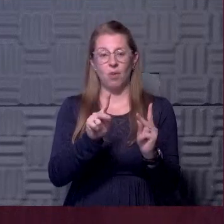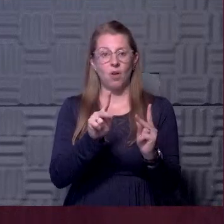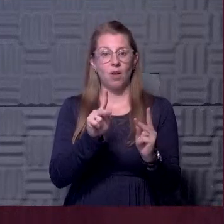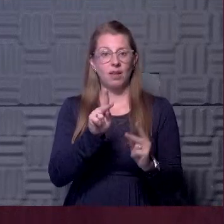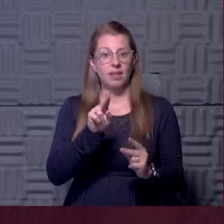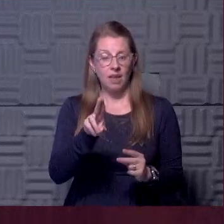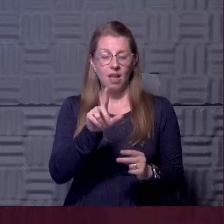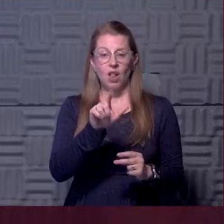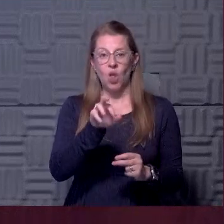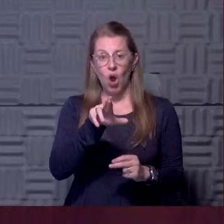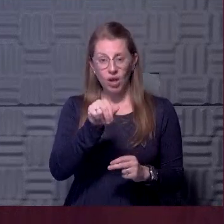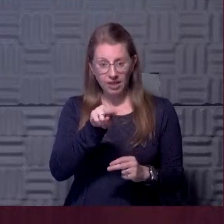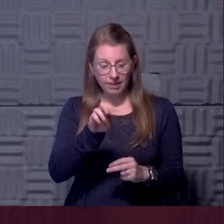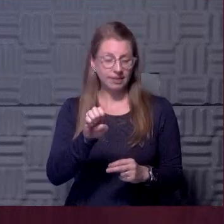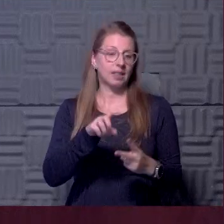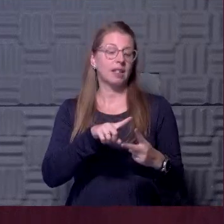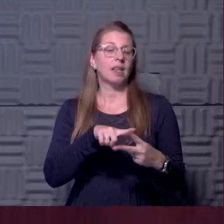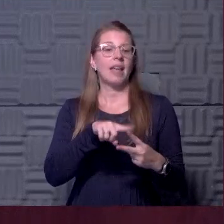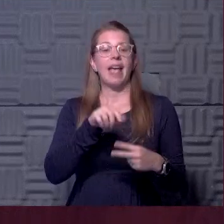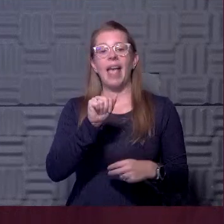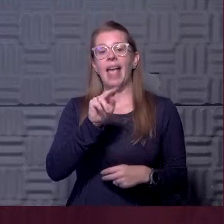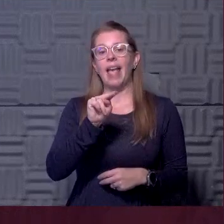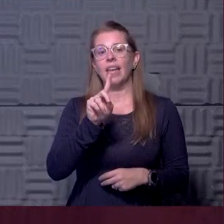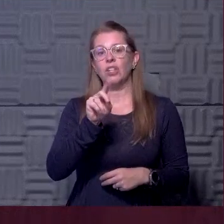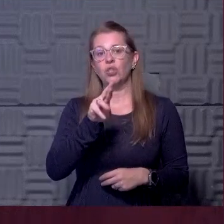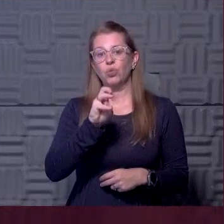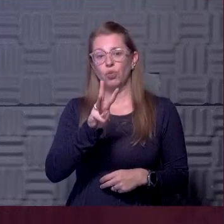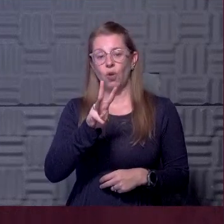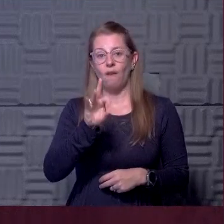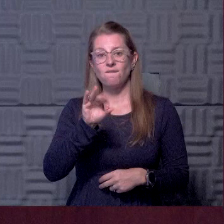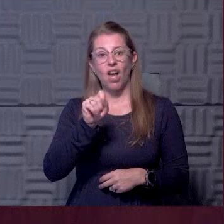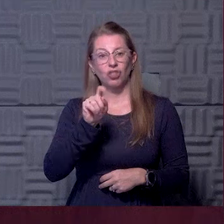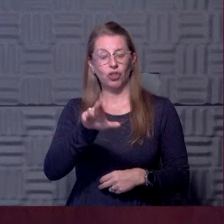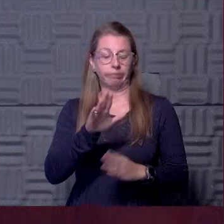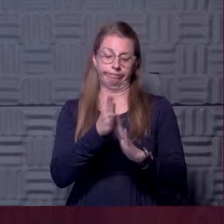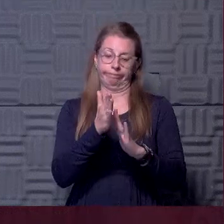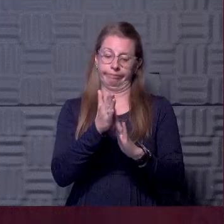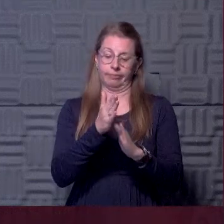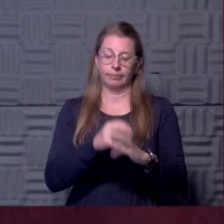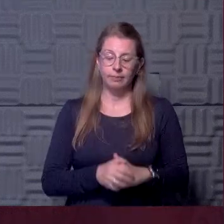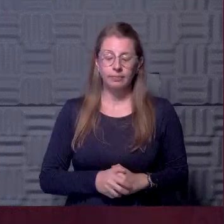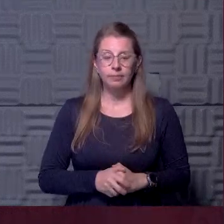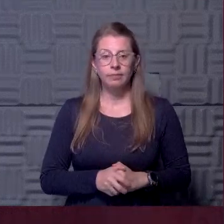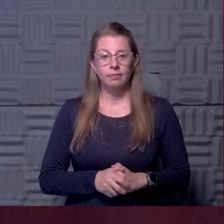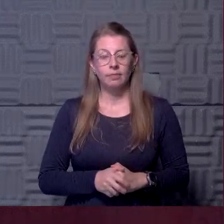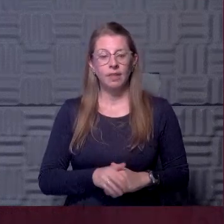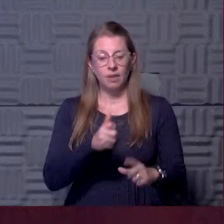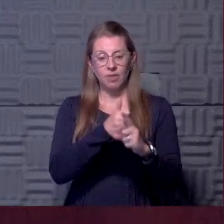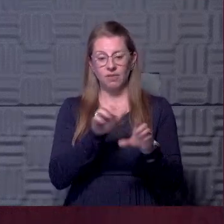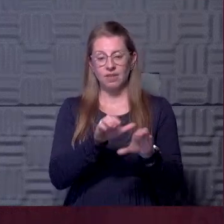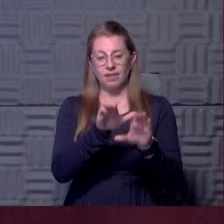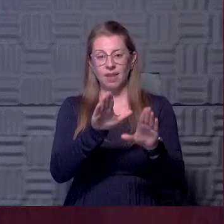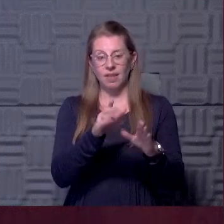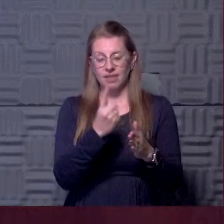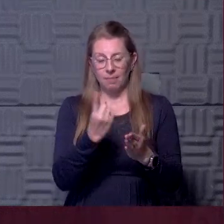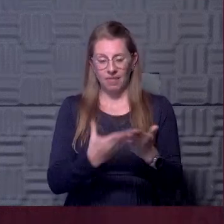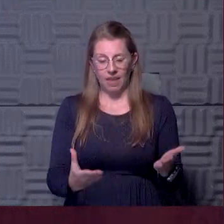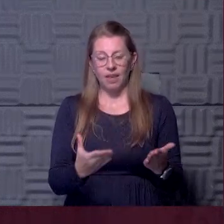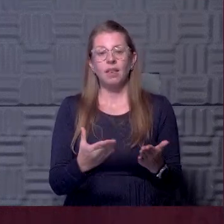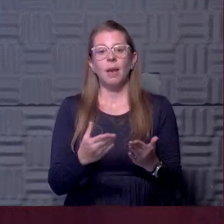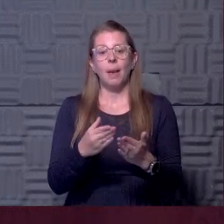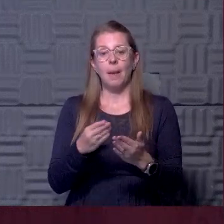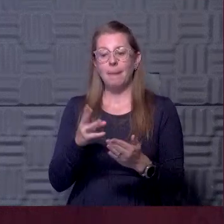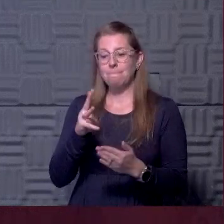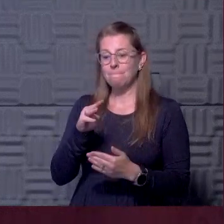something Andrew Foster, Andrew Foster specifically, want to give Andrew a big thanks and shout out. Um, that's basically done something that no one's done before, mass reentry